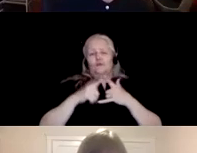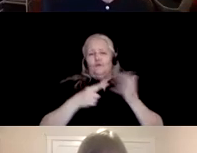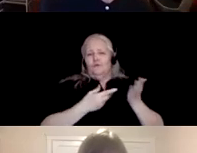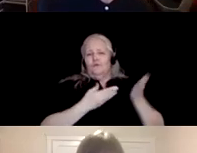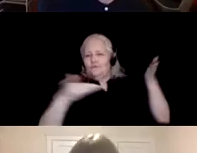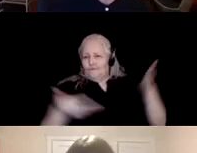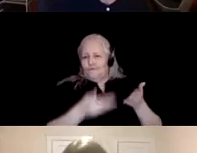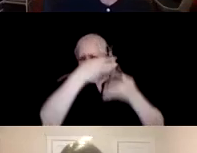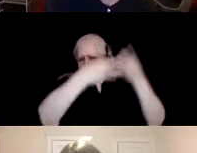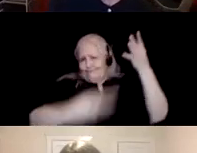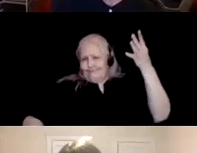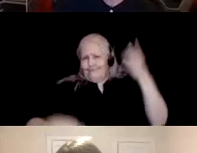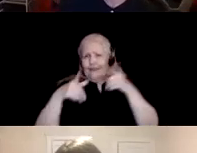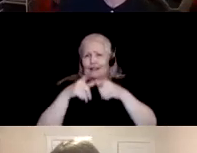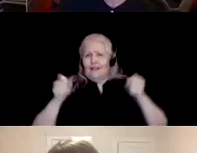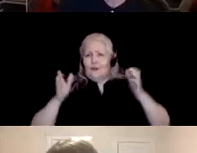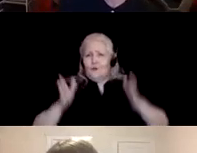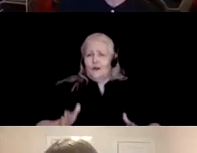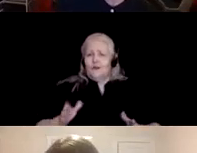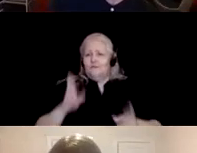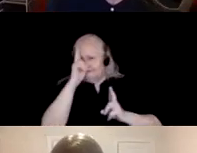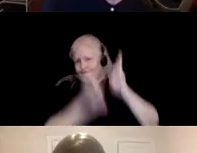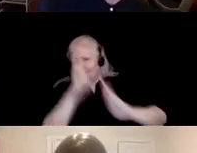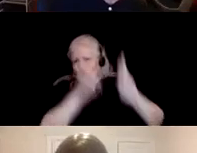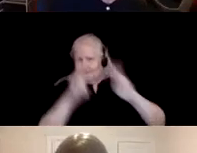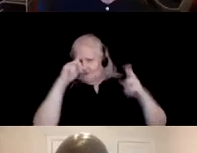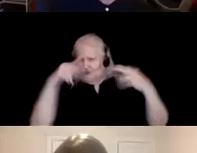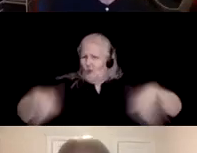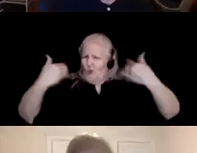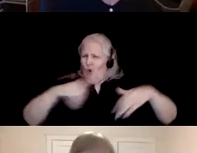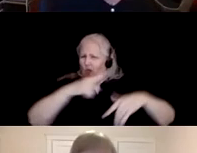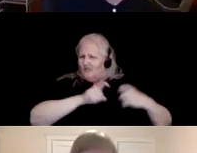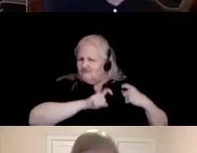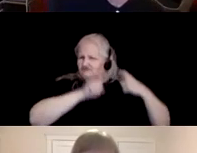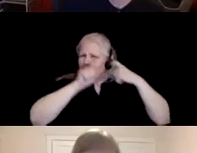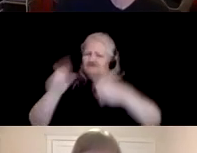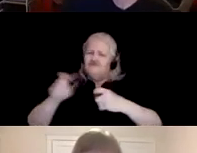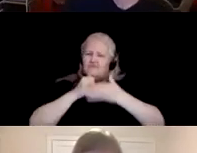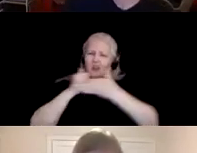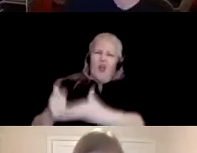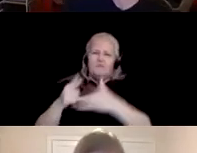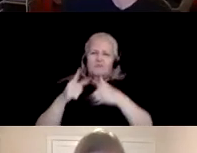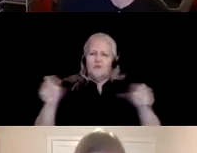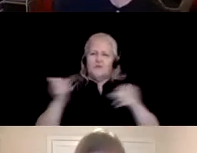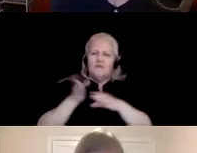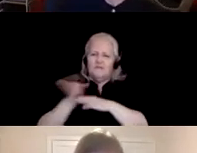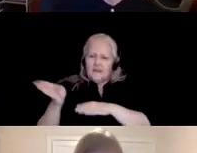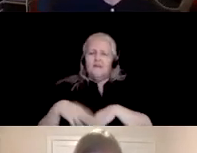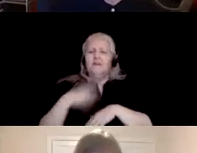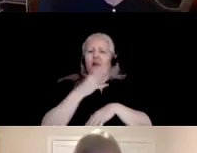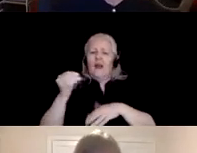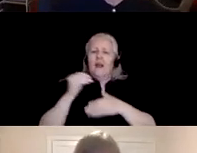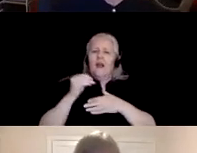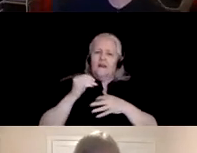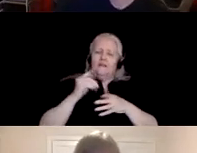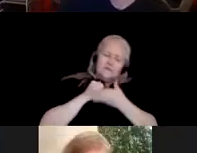linguists who are being honored for their exceptional contributions to linguistics and to languages in their communities of